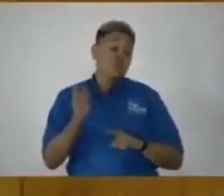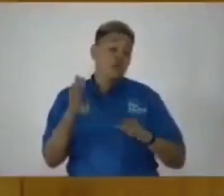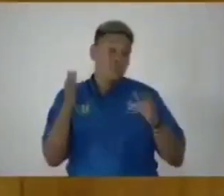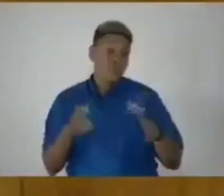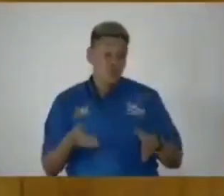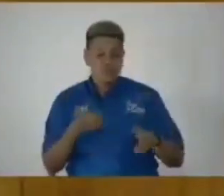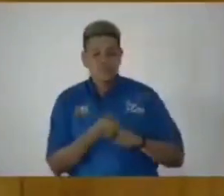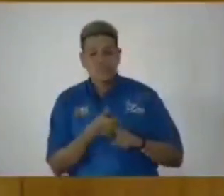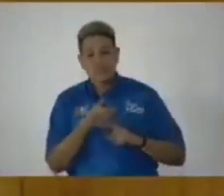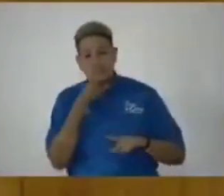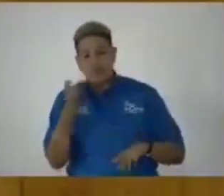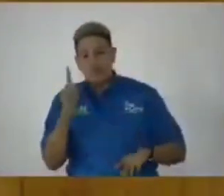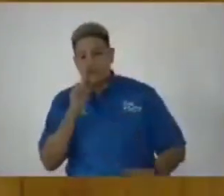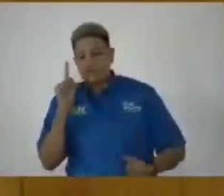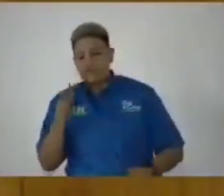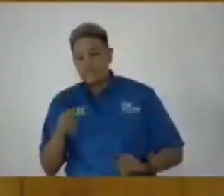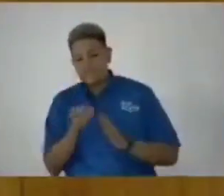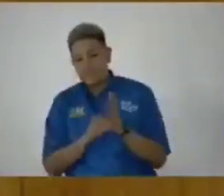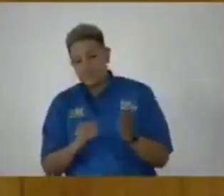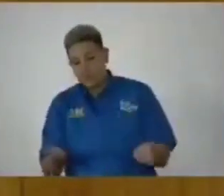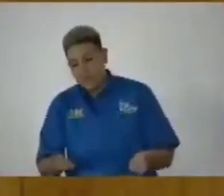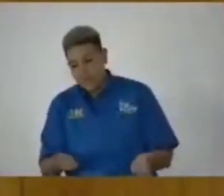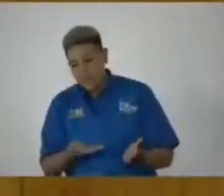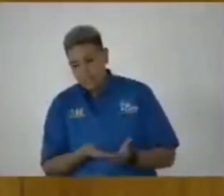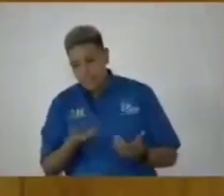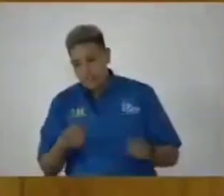who they have responded to here.